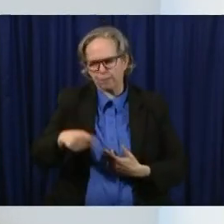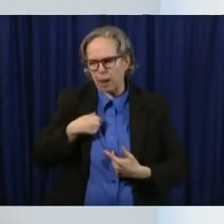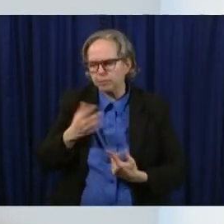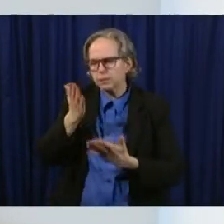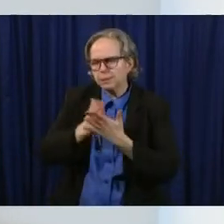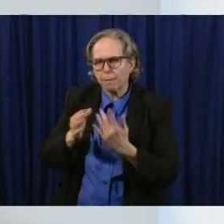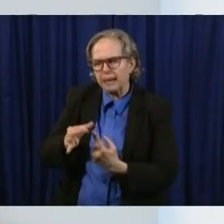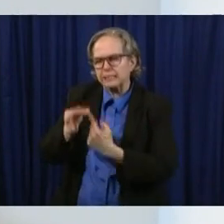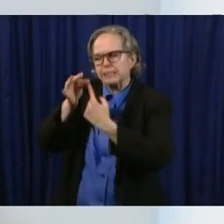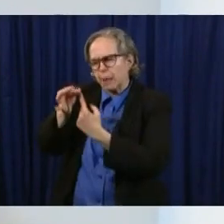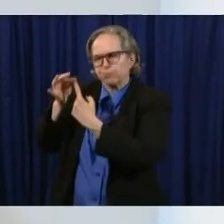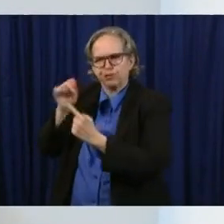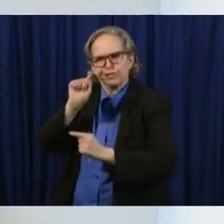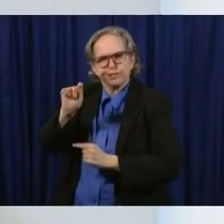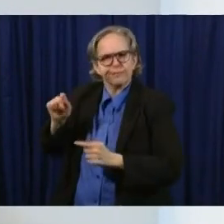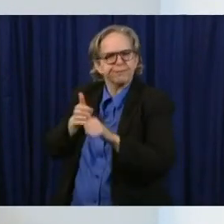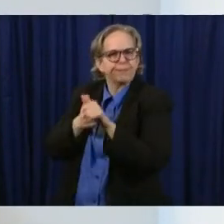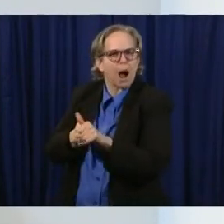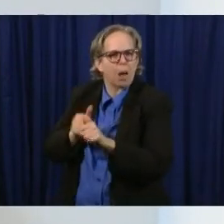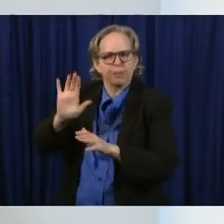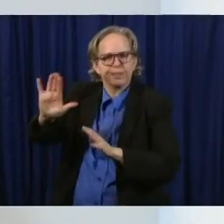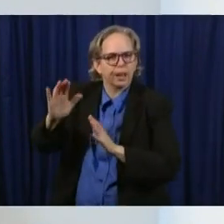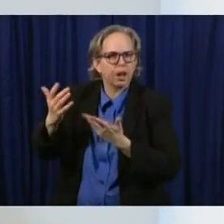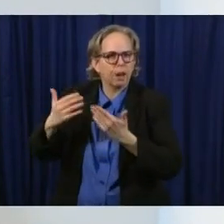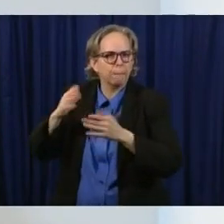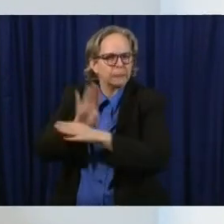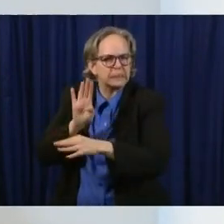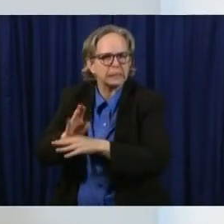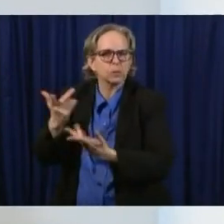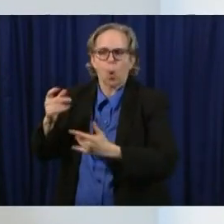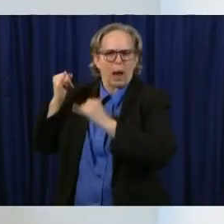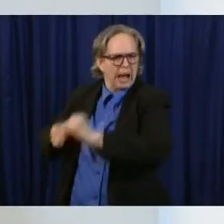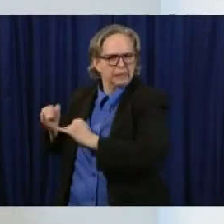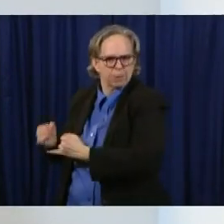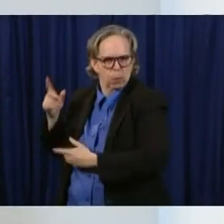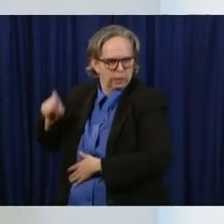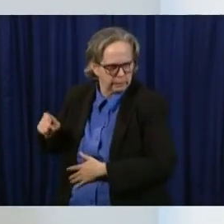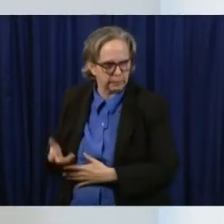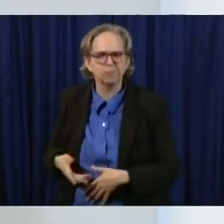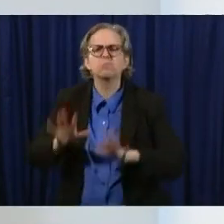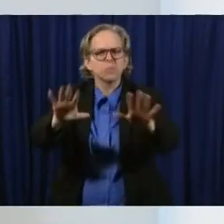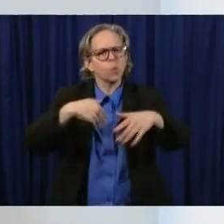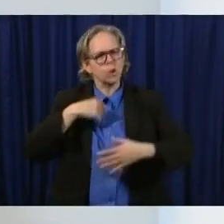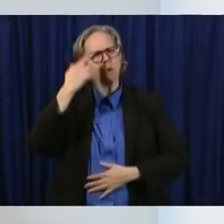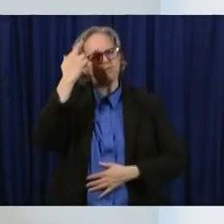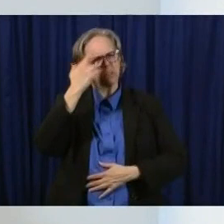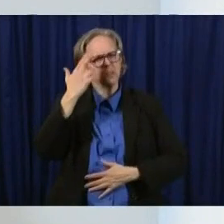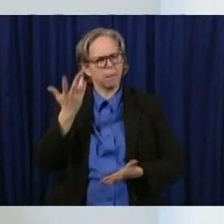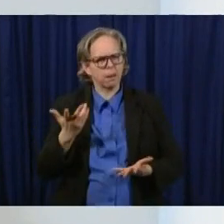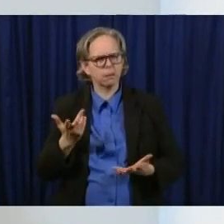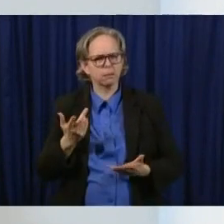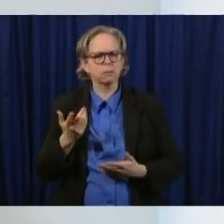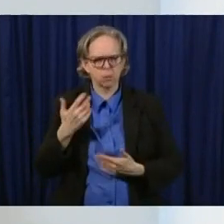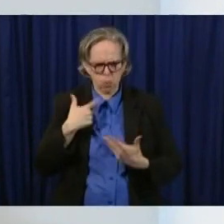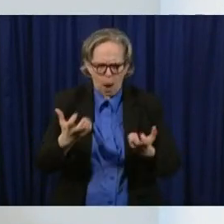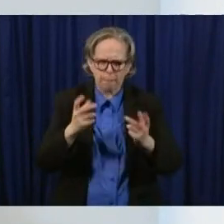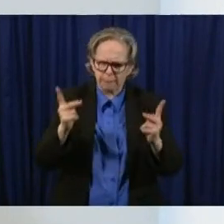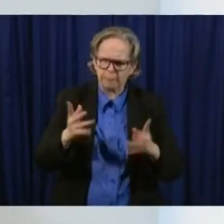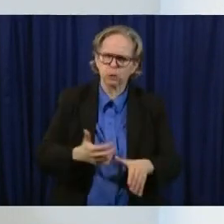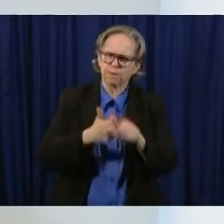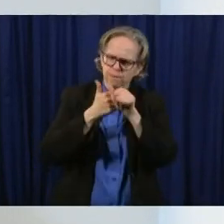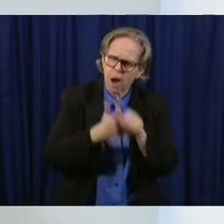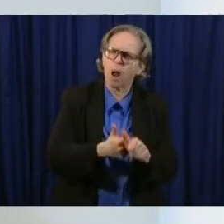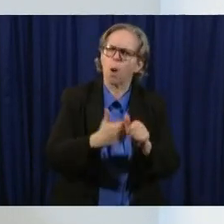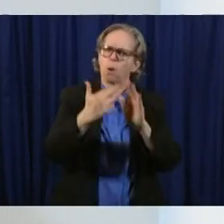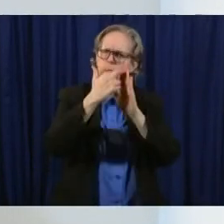original stay-at-home order were reasonable and practical and and followed the rules and we have seen the health